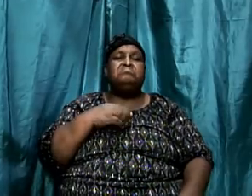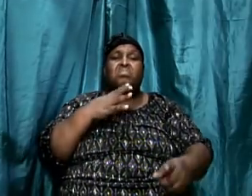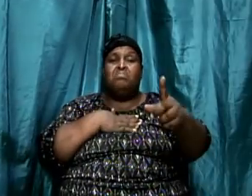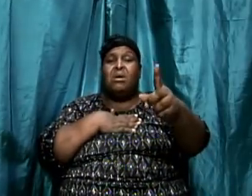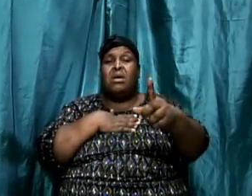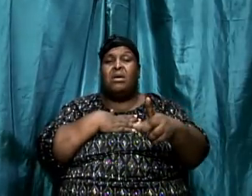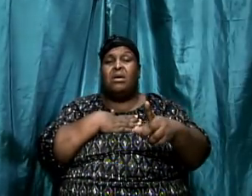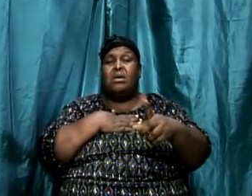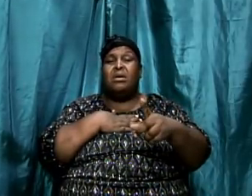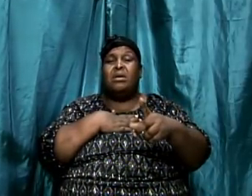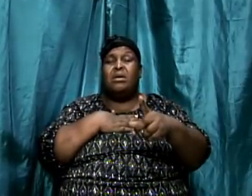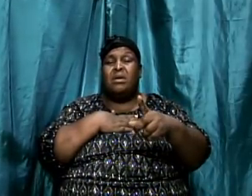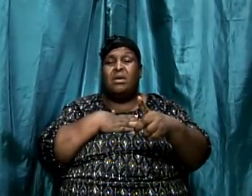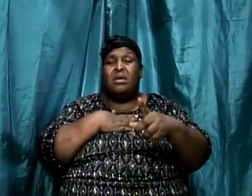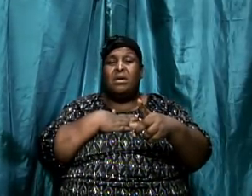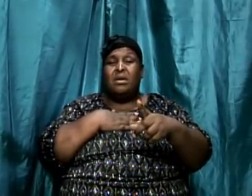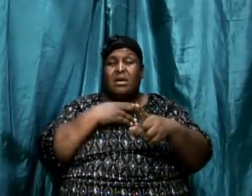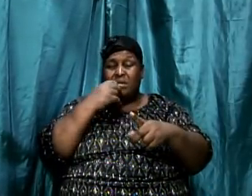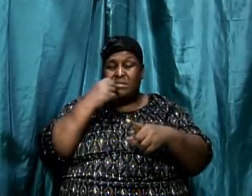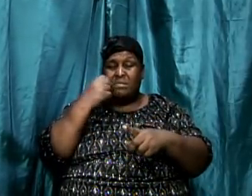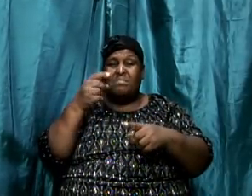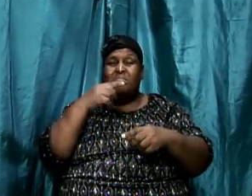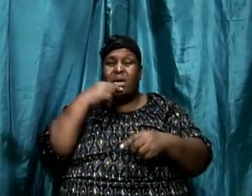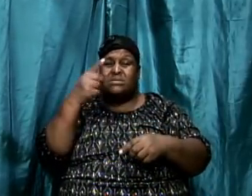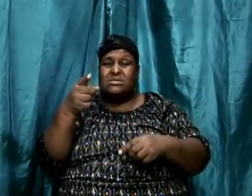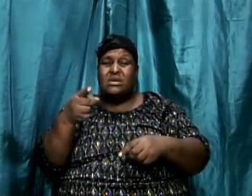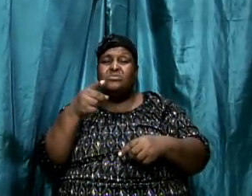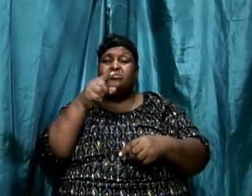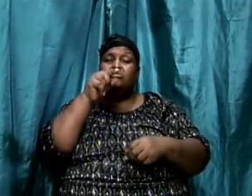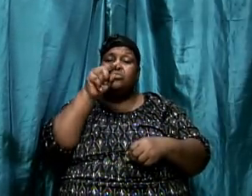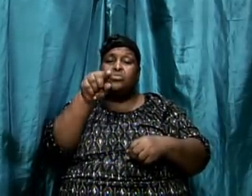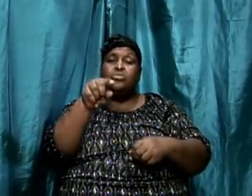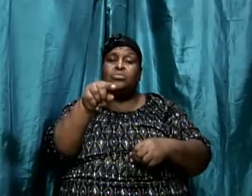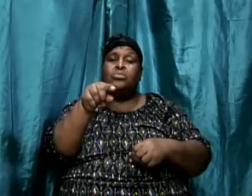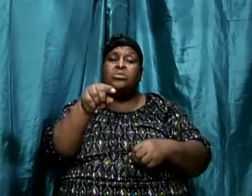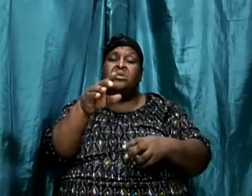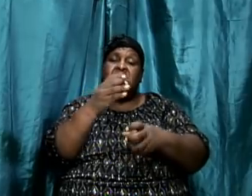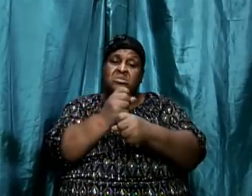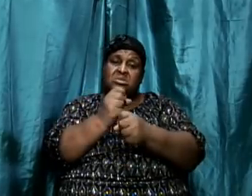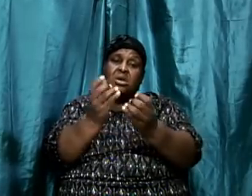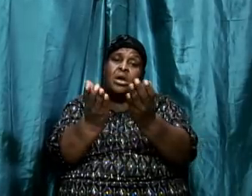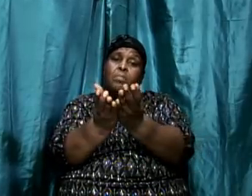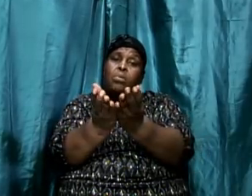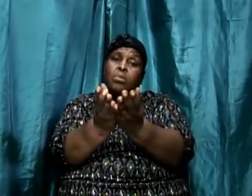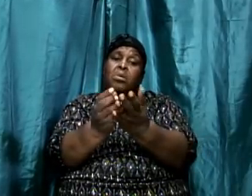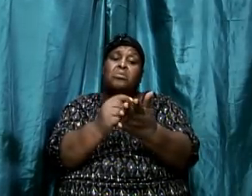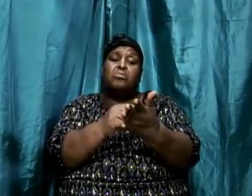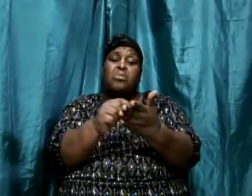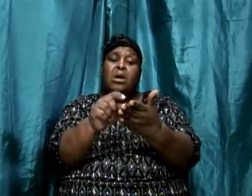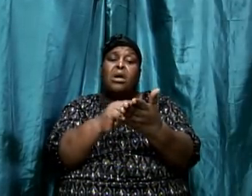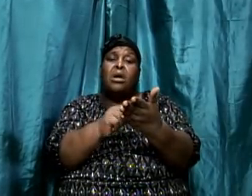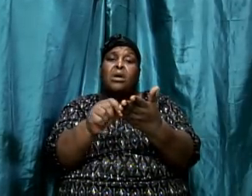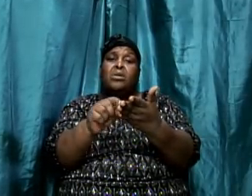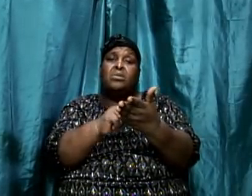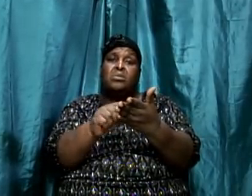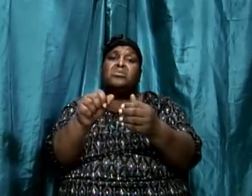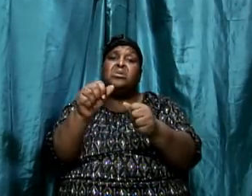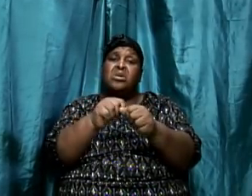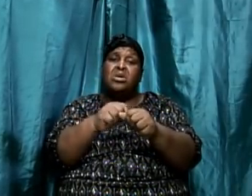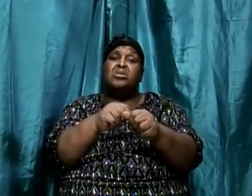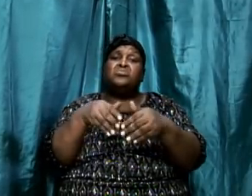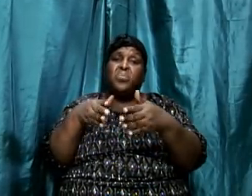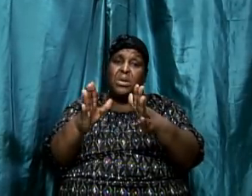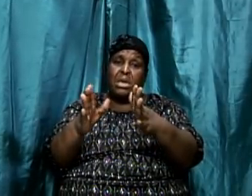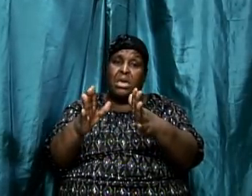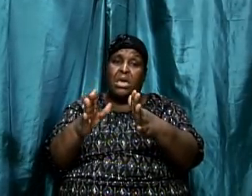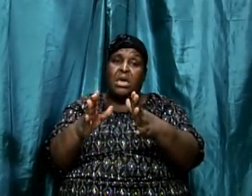we take a notebook and we write down each of these steps. And when we are going back to the Word of God, we try to take these steps